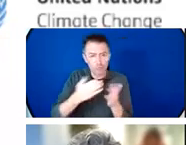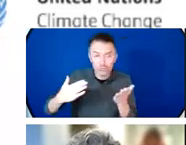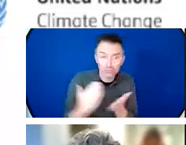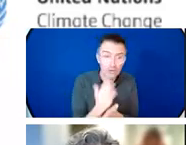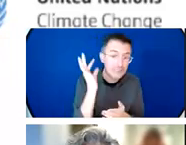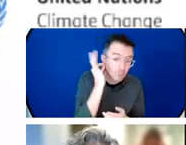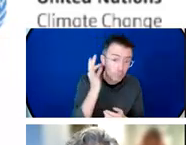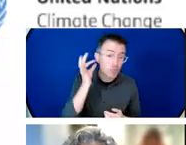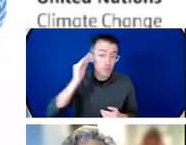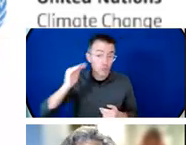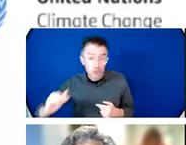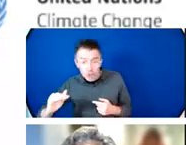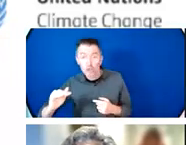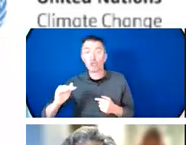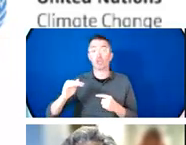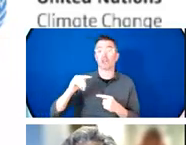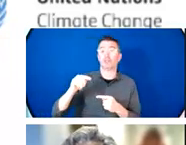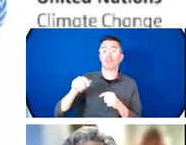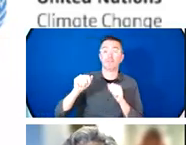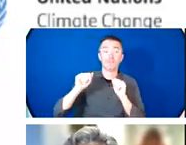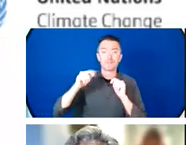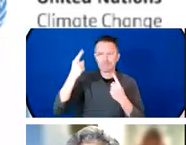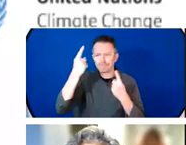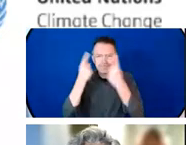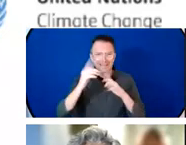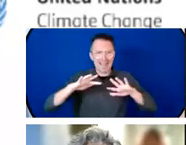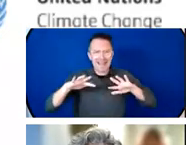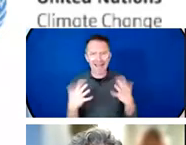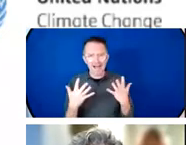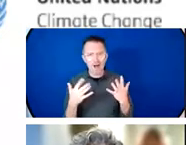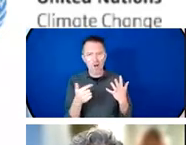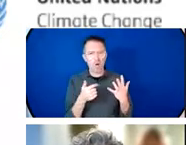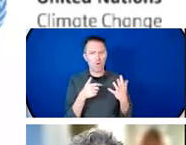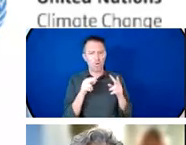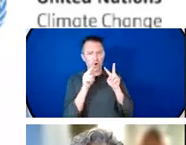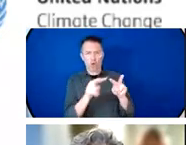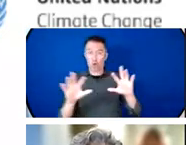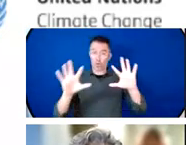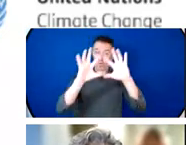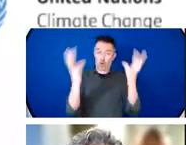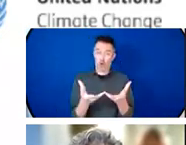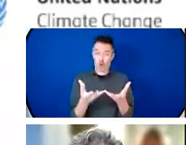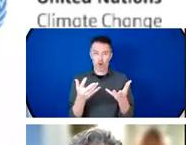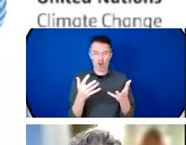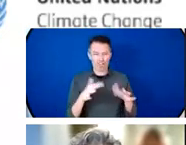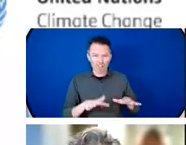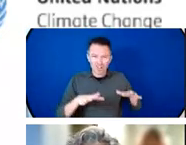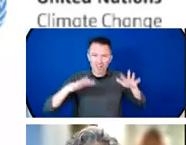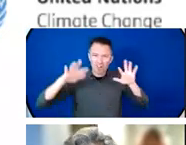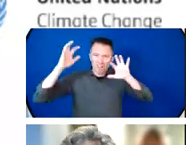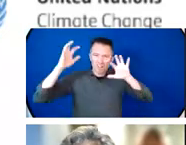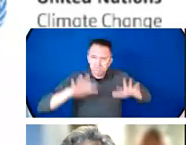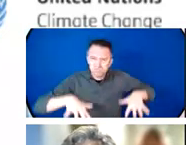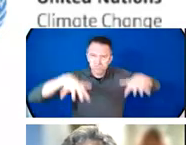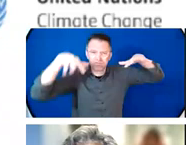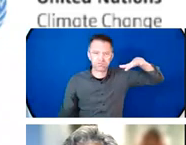change worsens existing inequalities, it is actually women and girls and marginalised people that are and